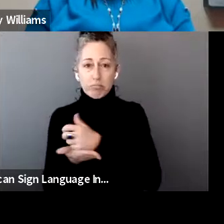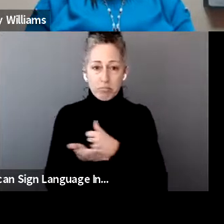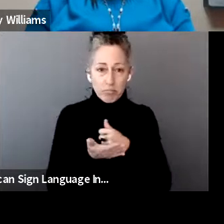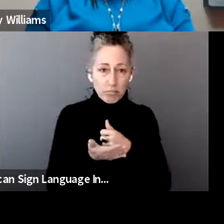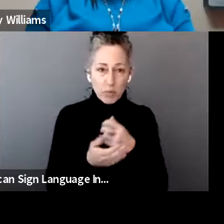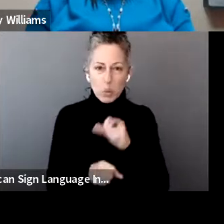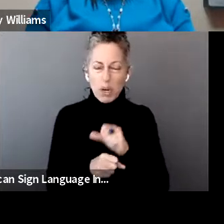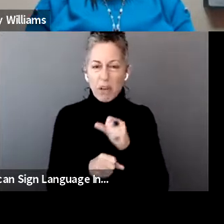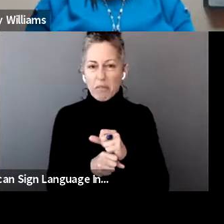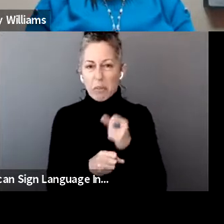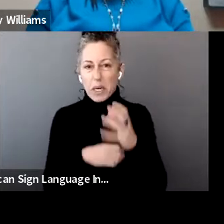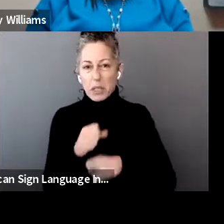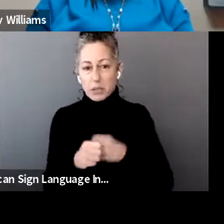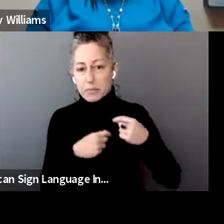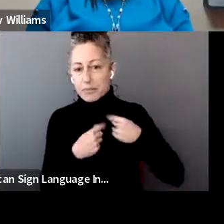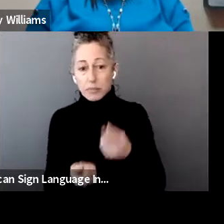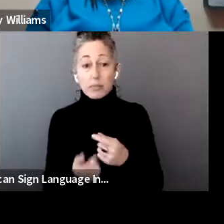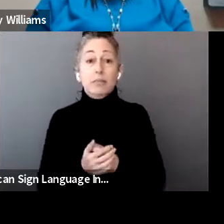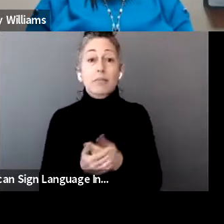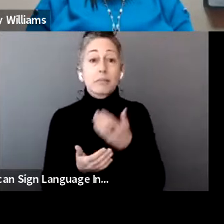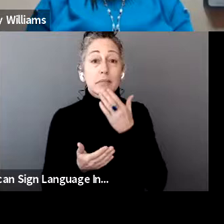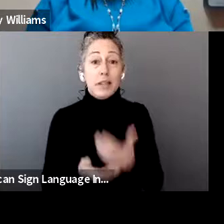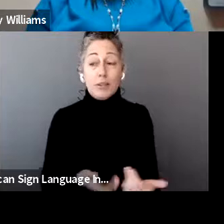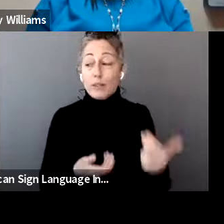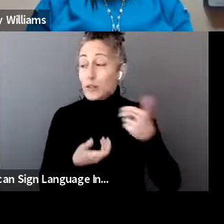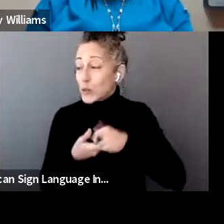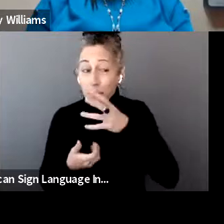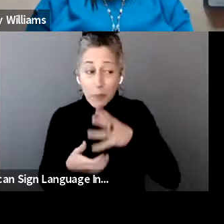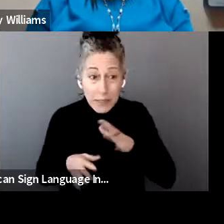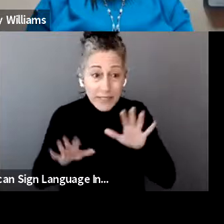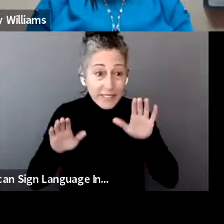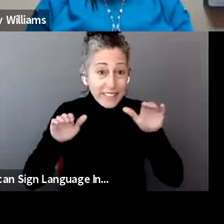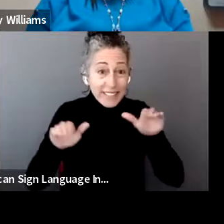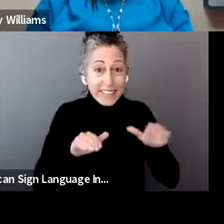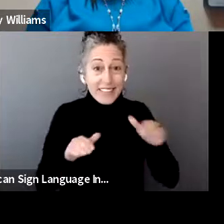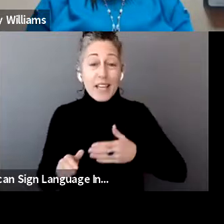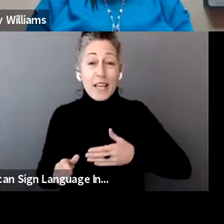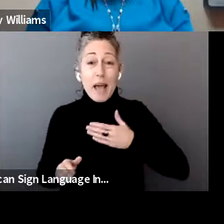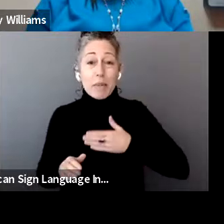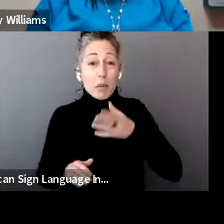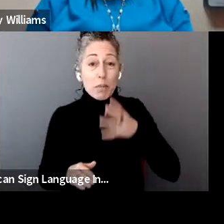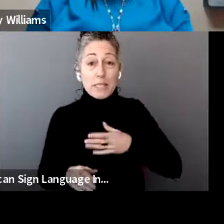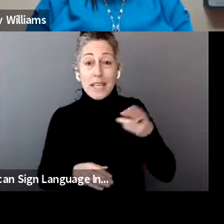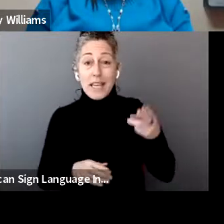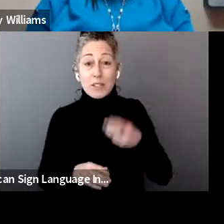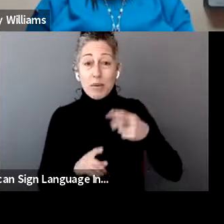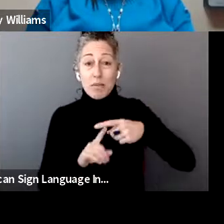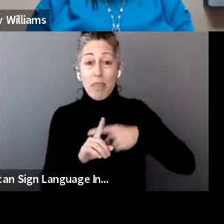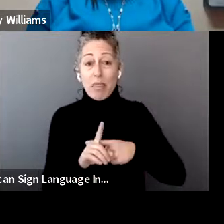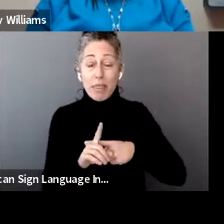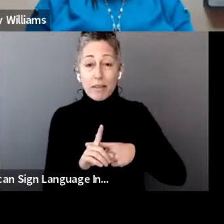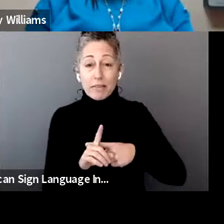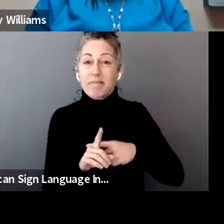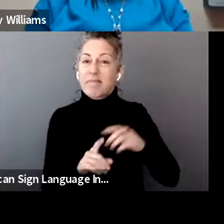Thank you all for joining us, ladies, and happy Women's History Month for the month of March. And we look forward to